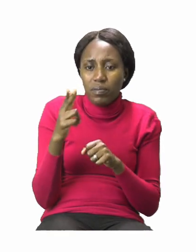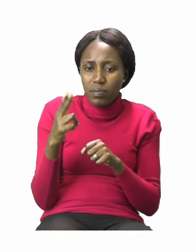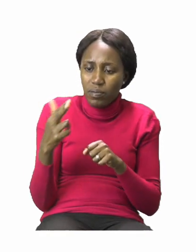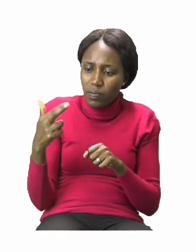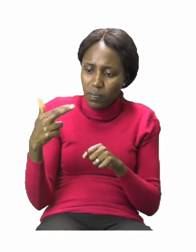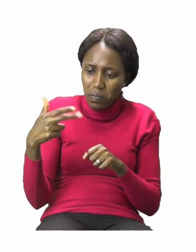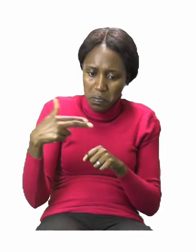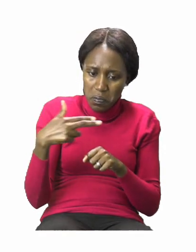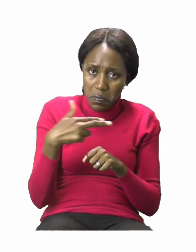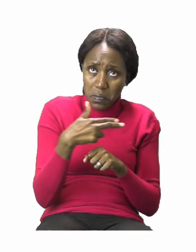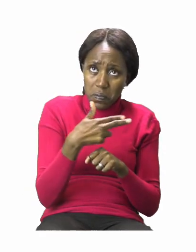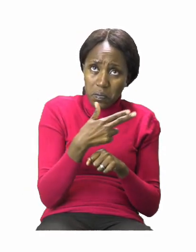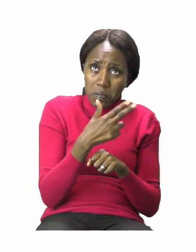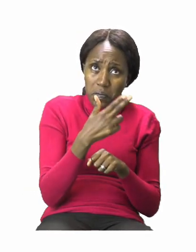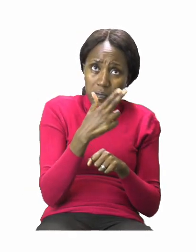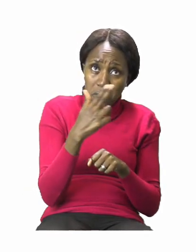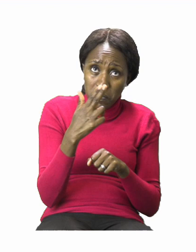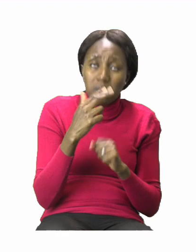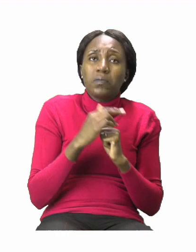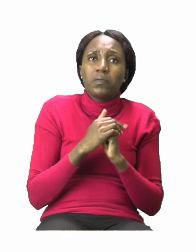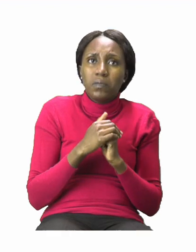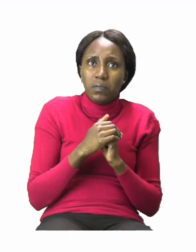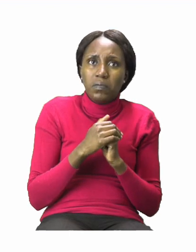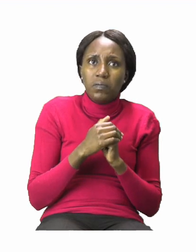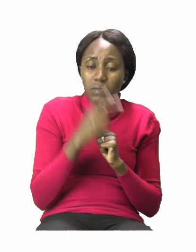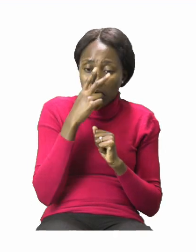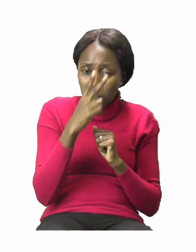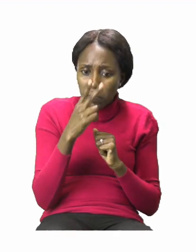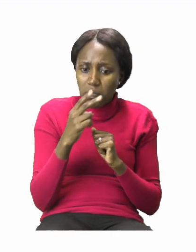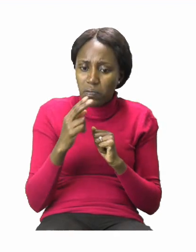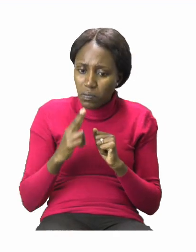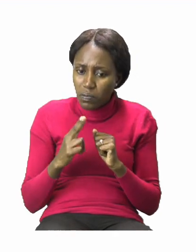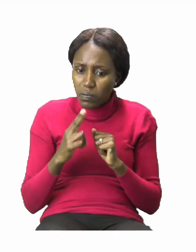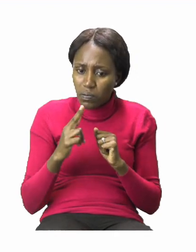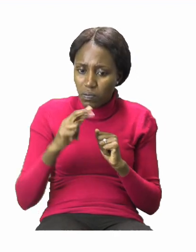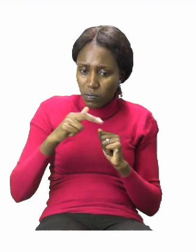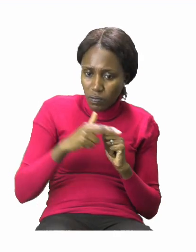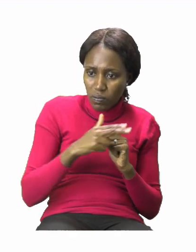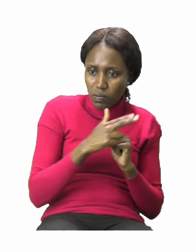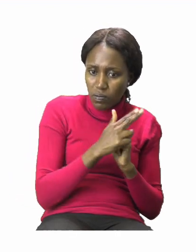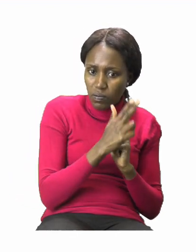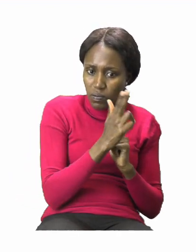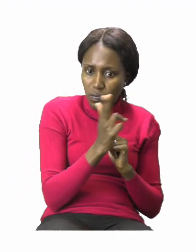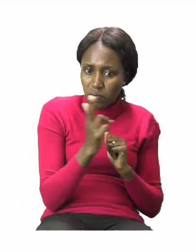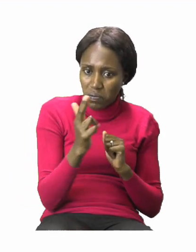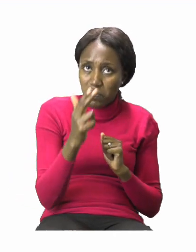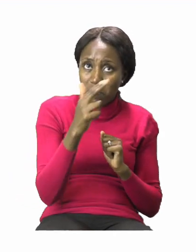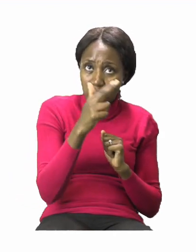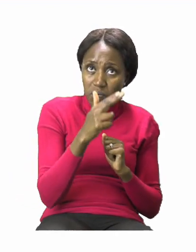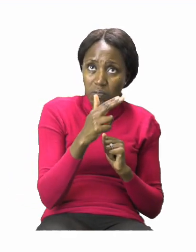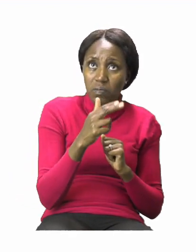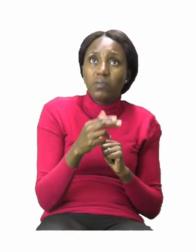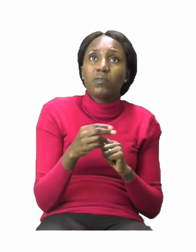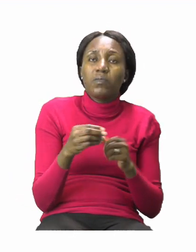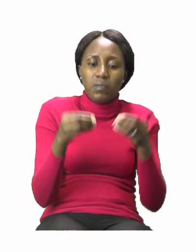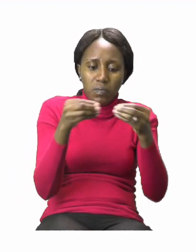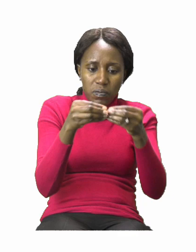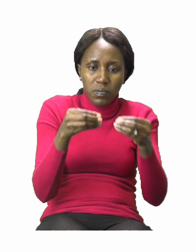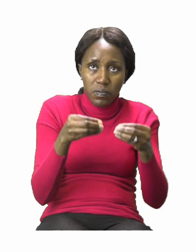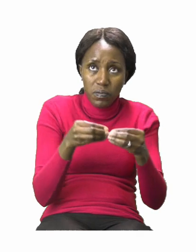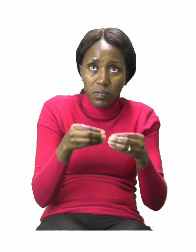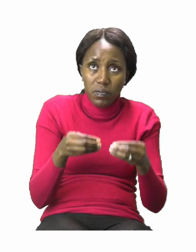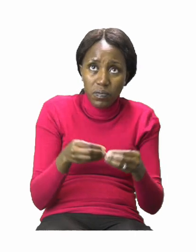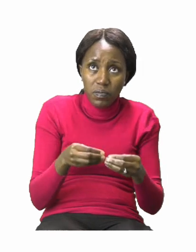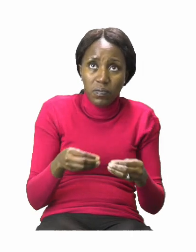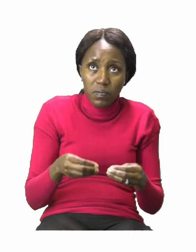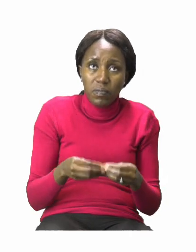lines for the puzzle very carefully, and then you can start putting your puzzle together. Now,